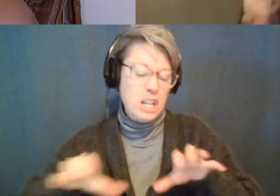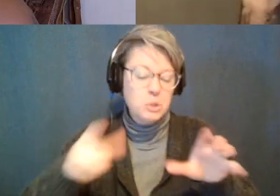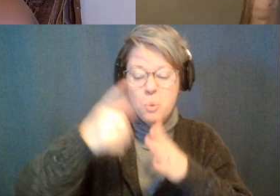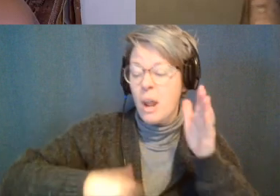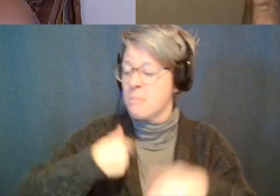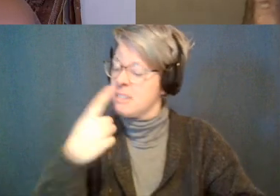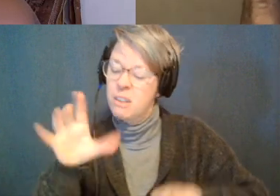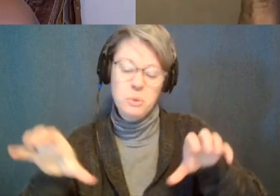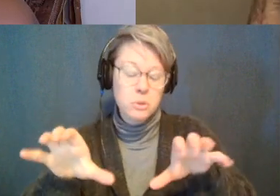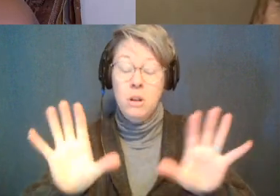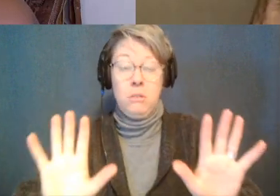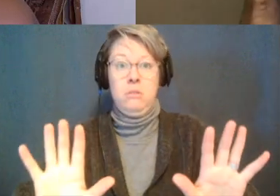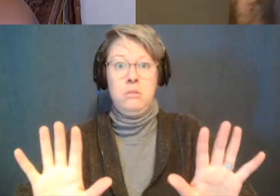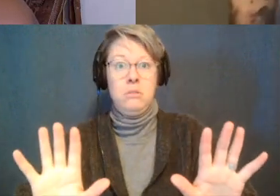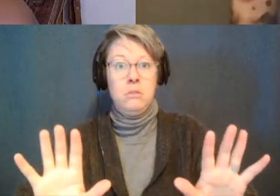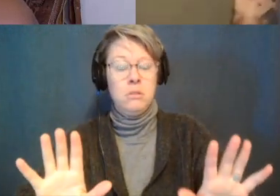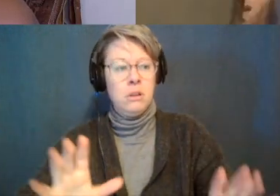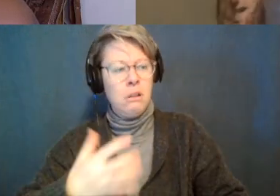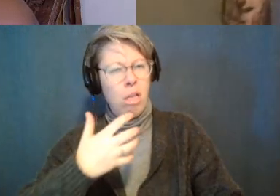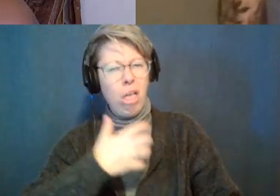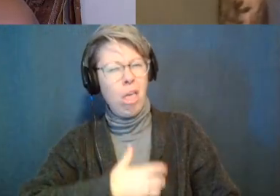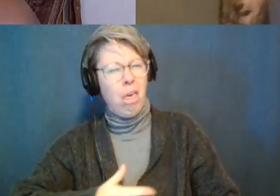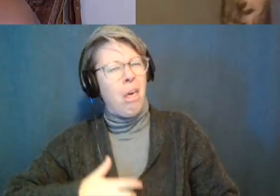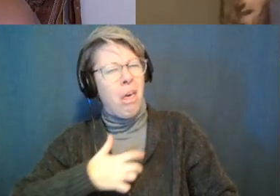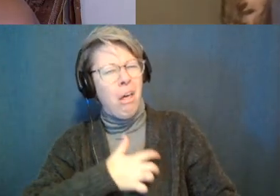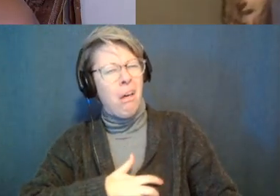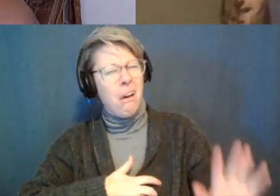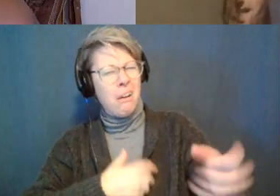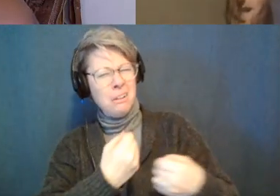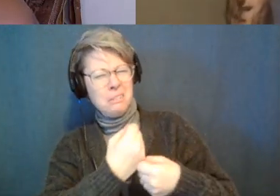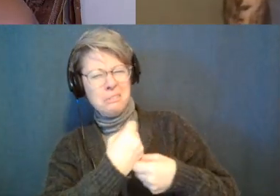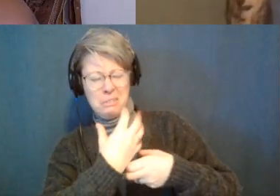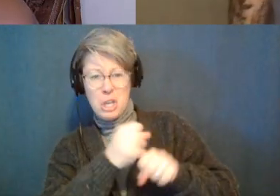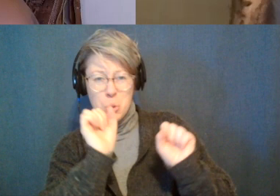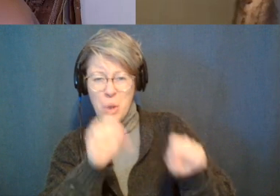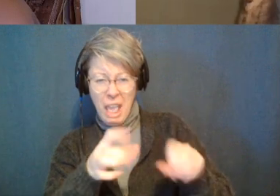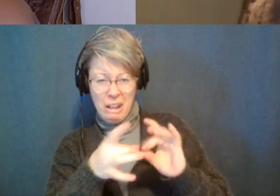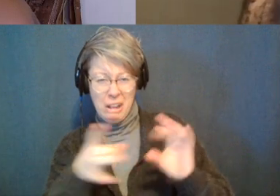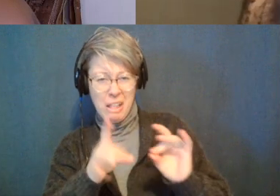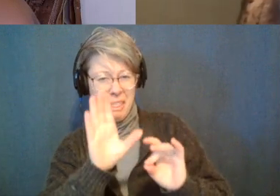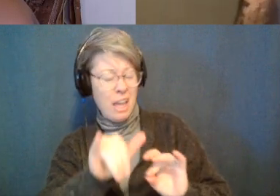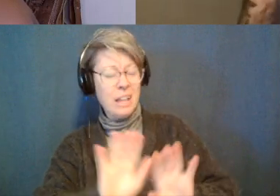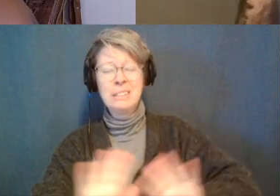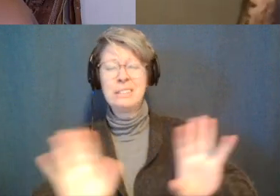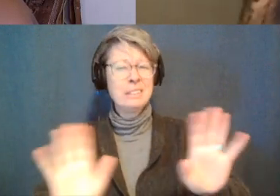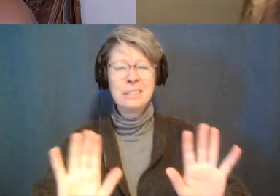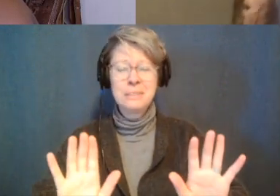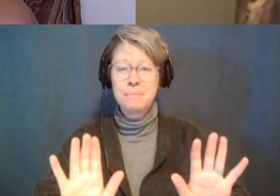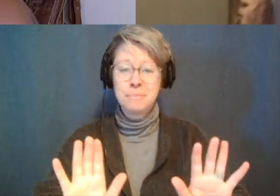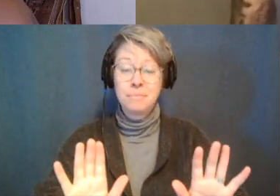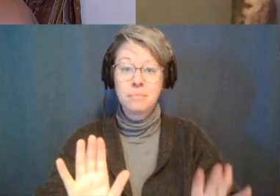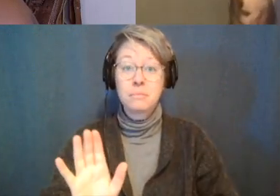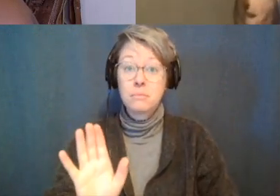and i was just not only disgusted that people think it's okay to talk to people like that i would